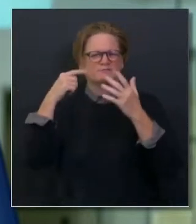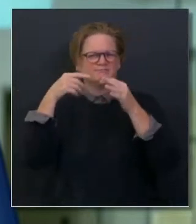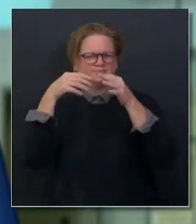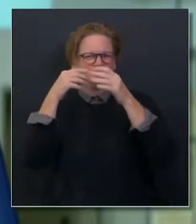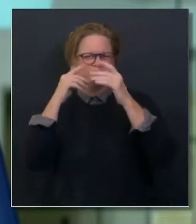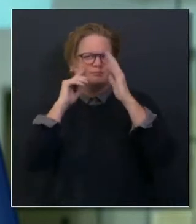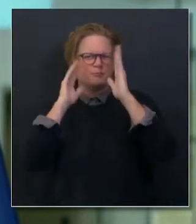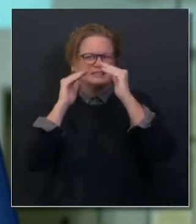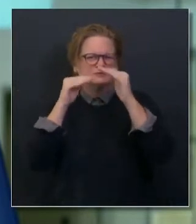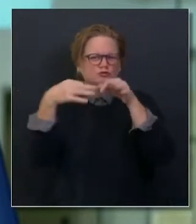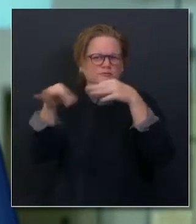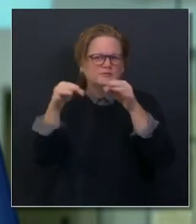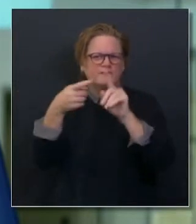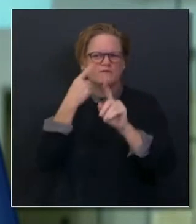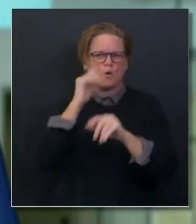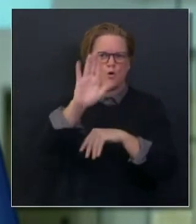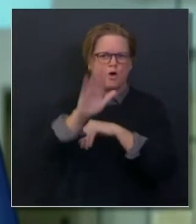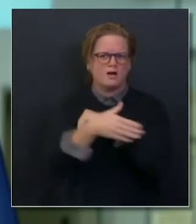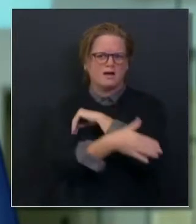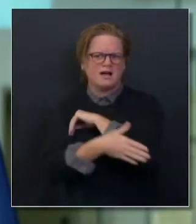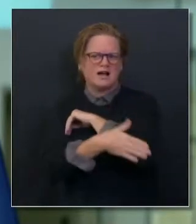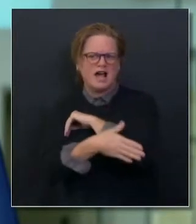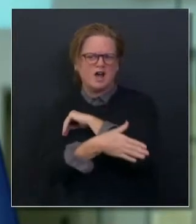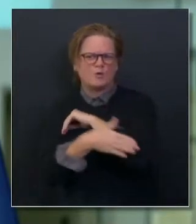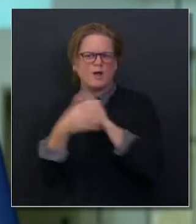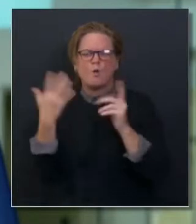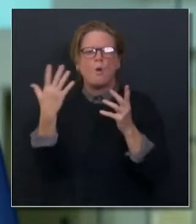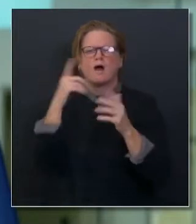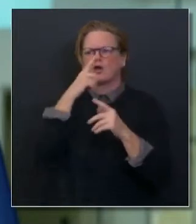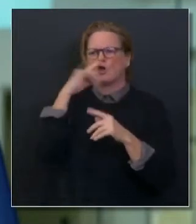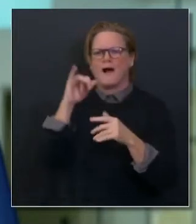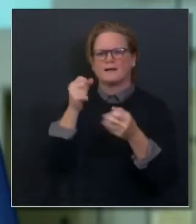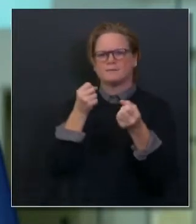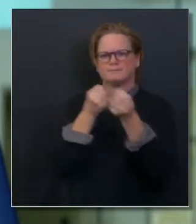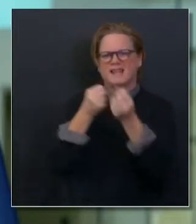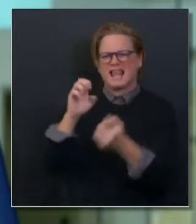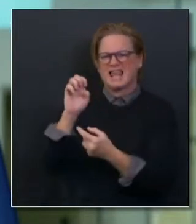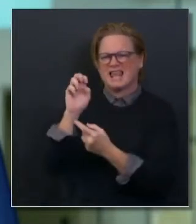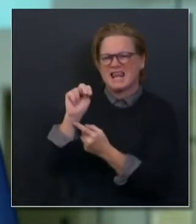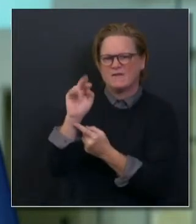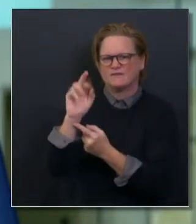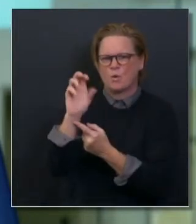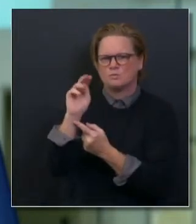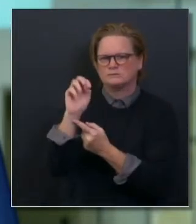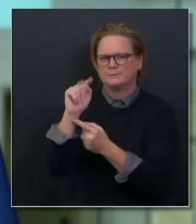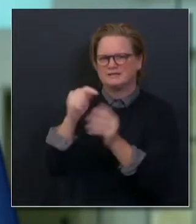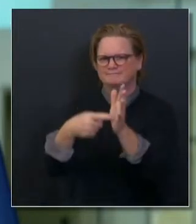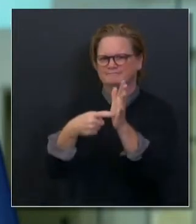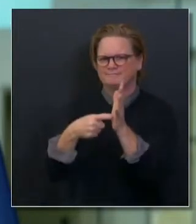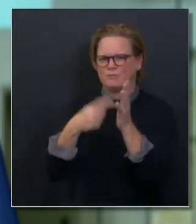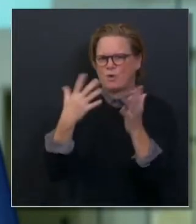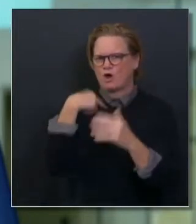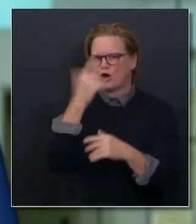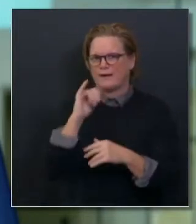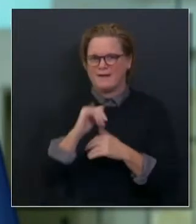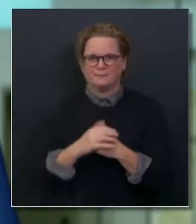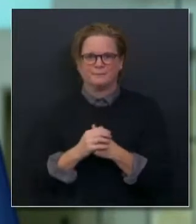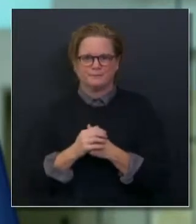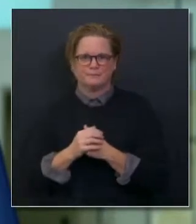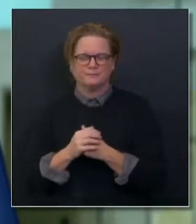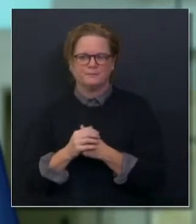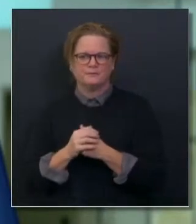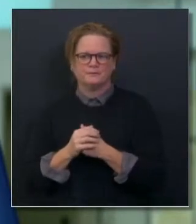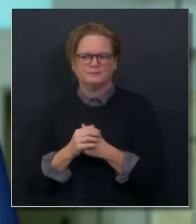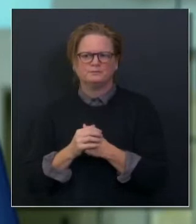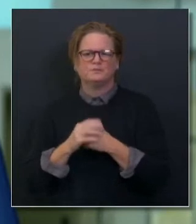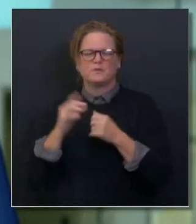that, which I think is fundamentally what you are questioning, and what his expectations are in terms of those partnerships that